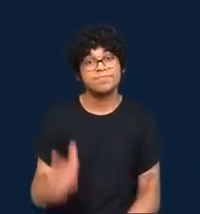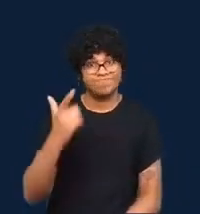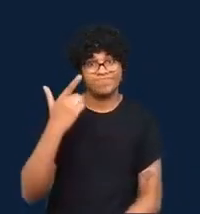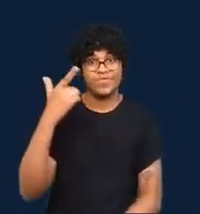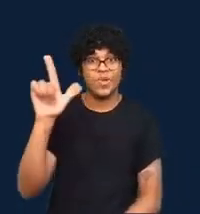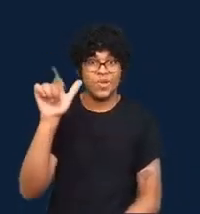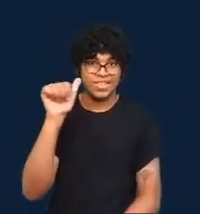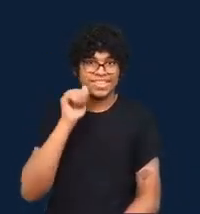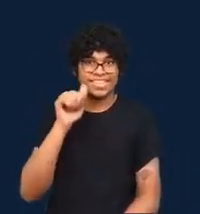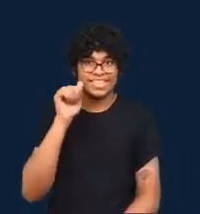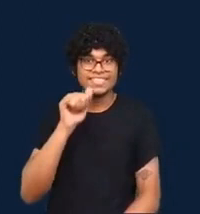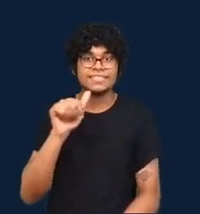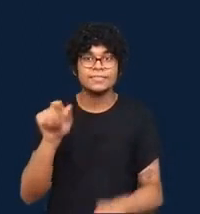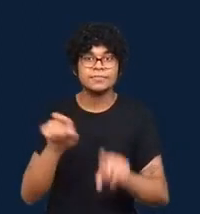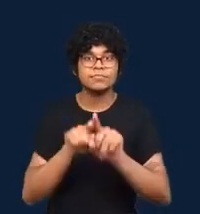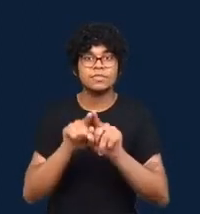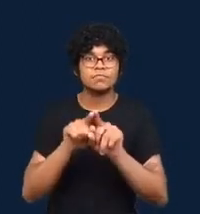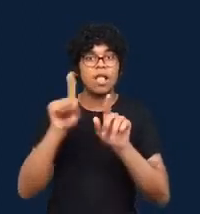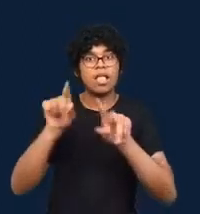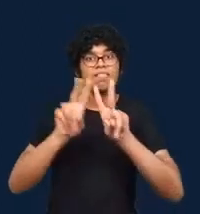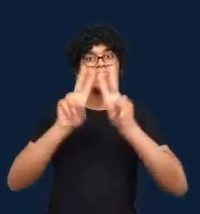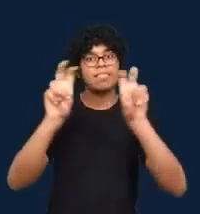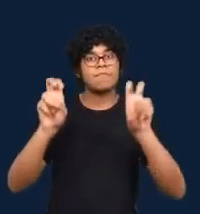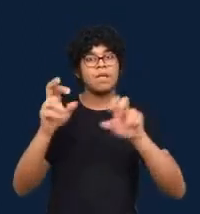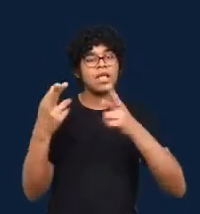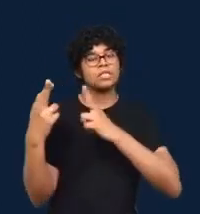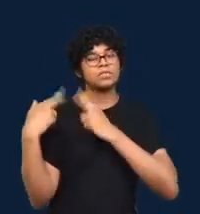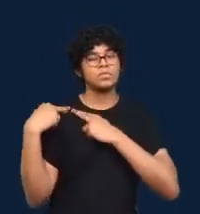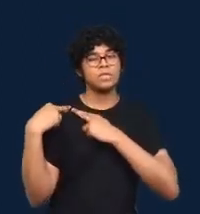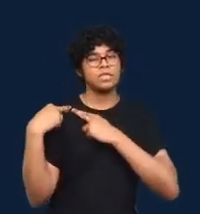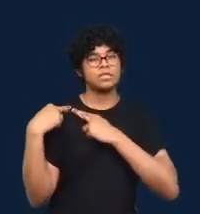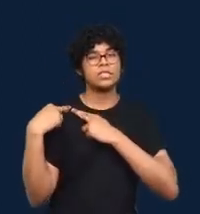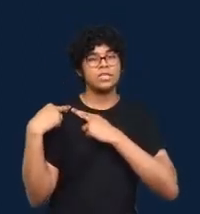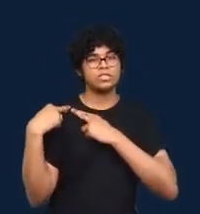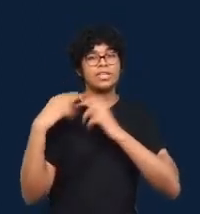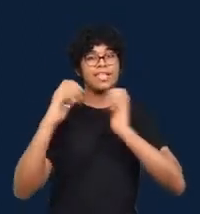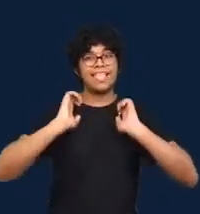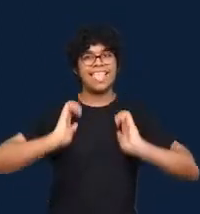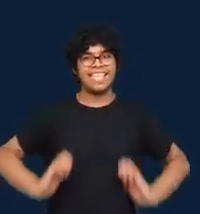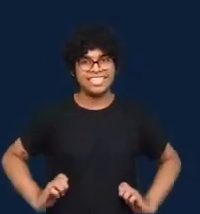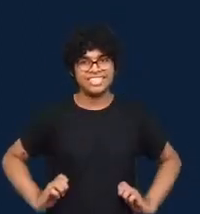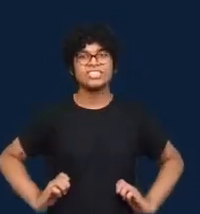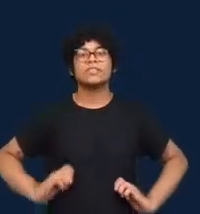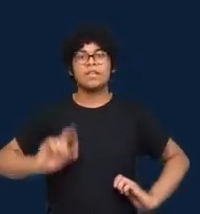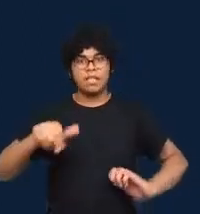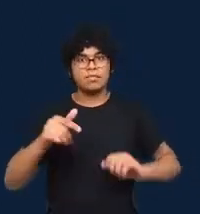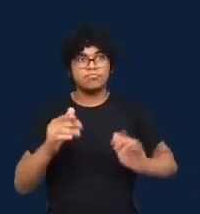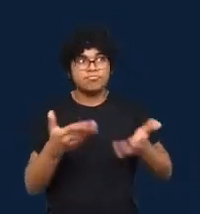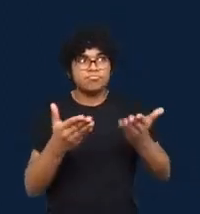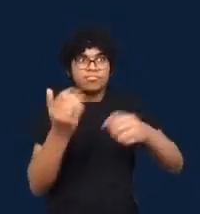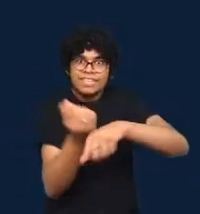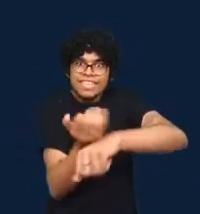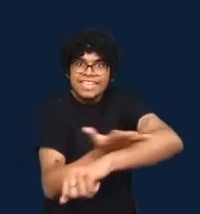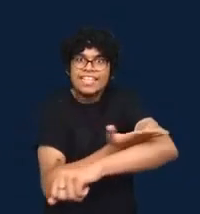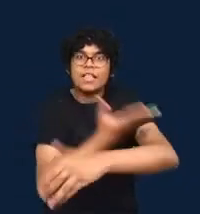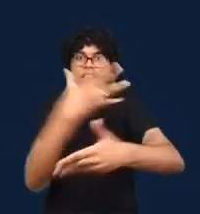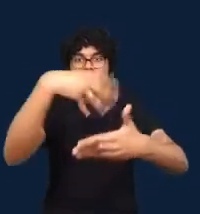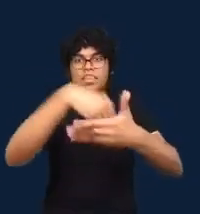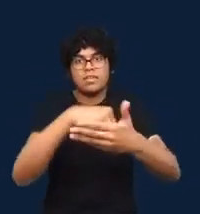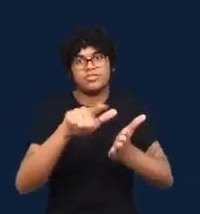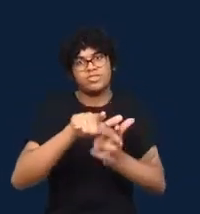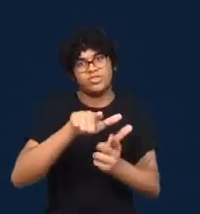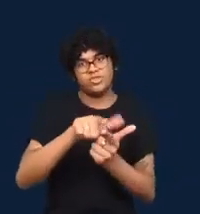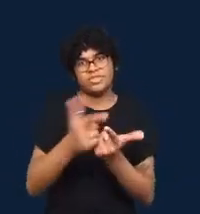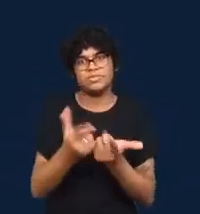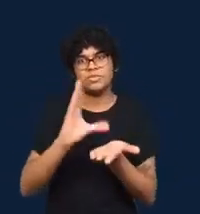leveraging emotion in data journalistic work. Catherine And